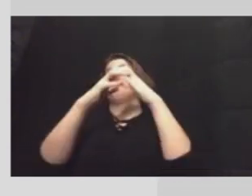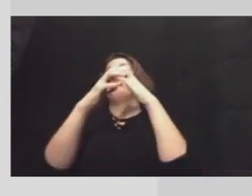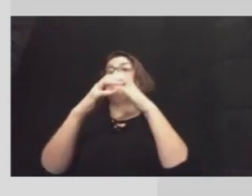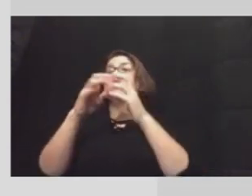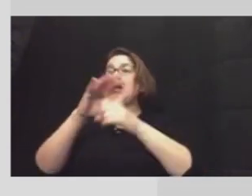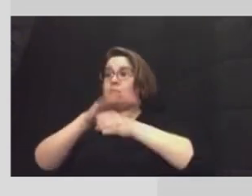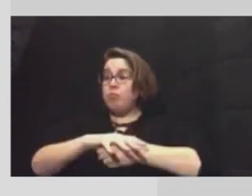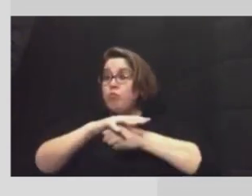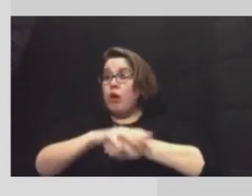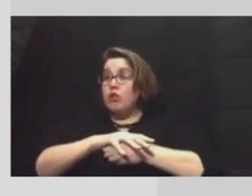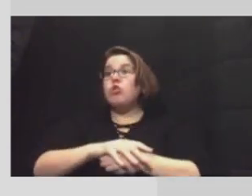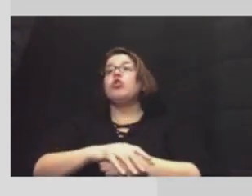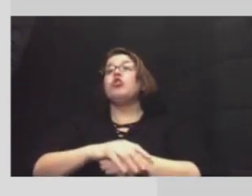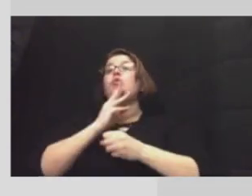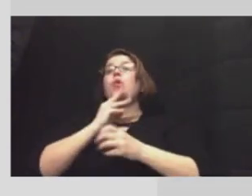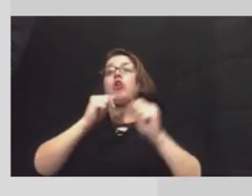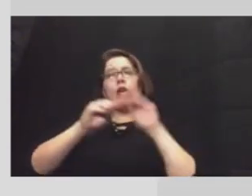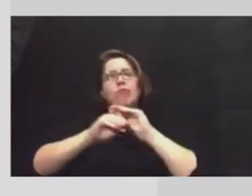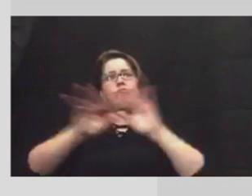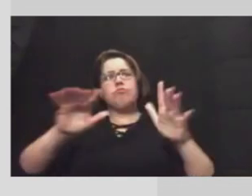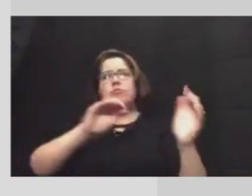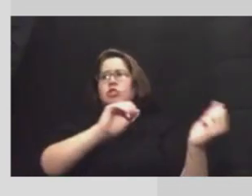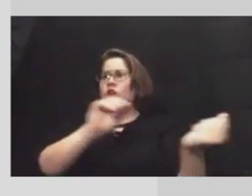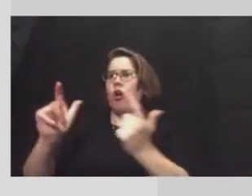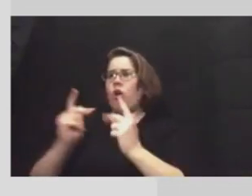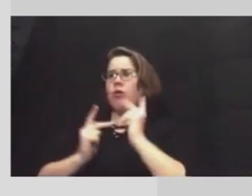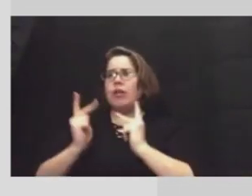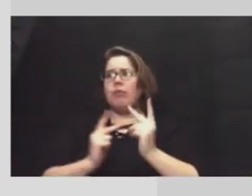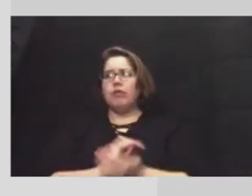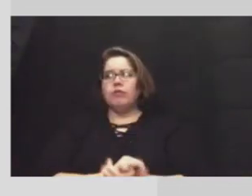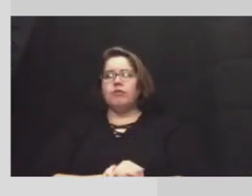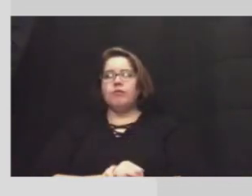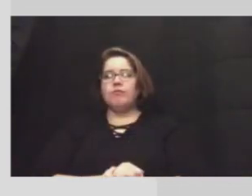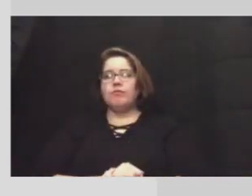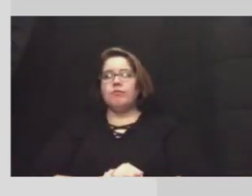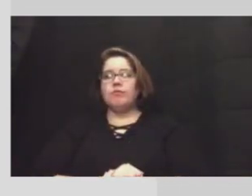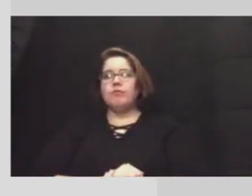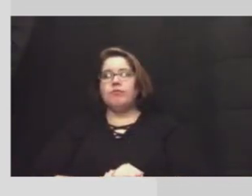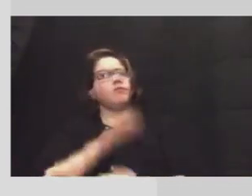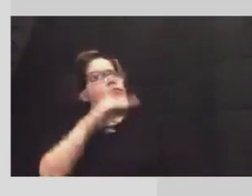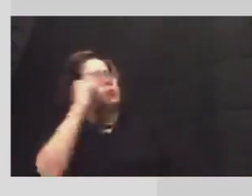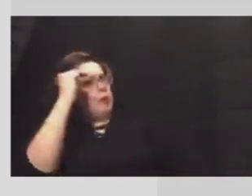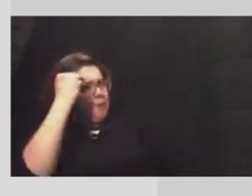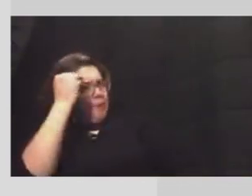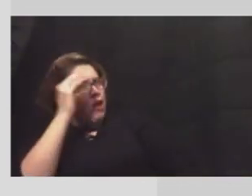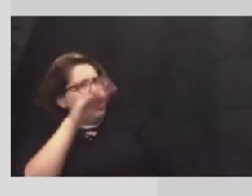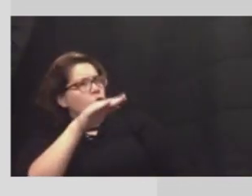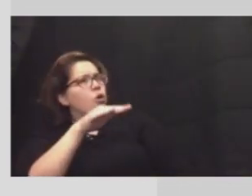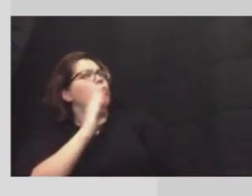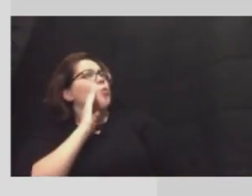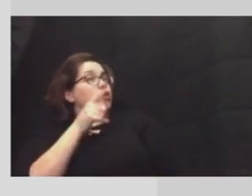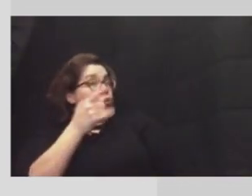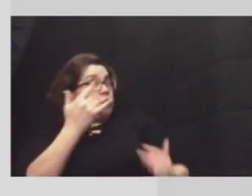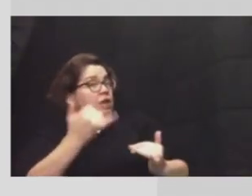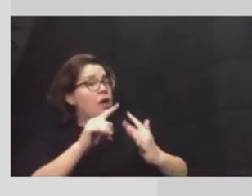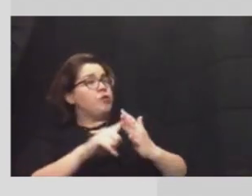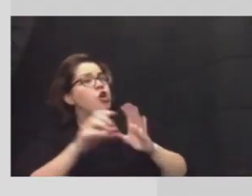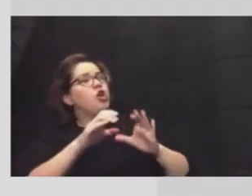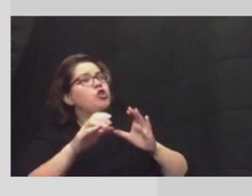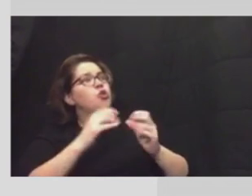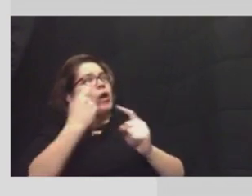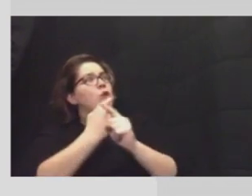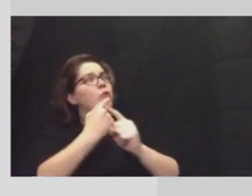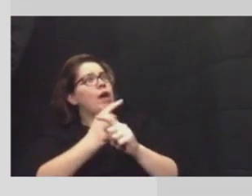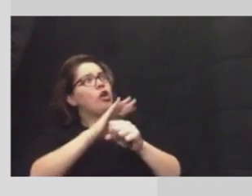to everyone mayor will you now begin doing regular covid